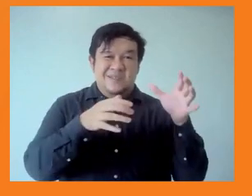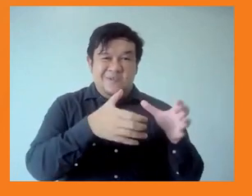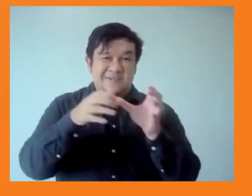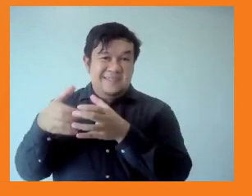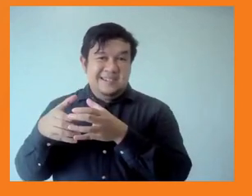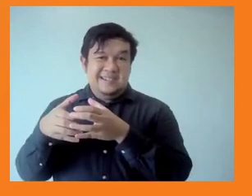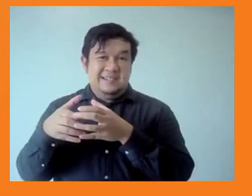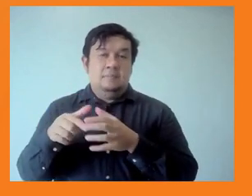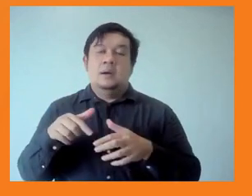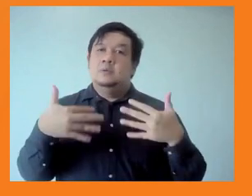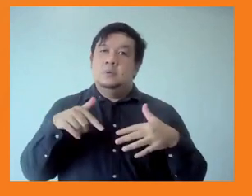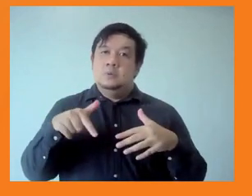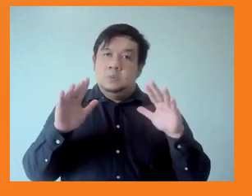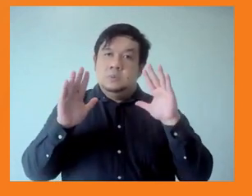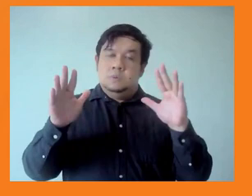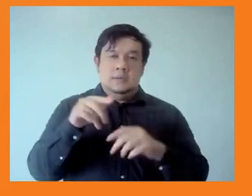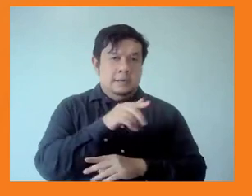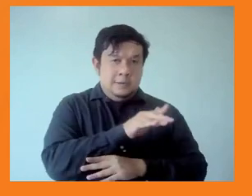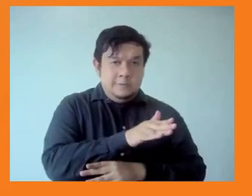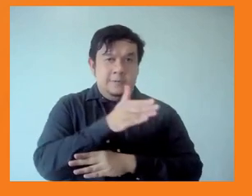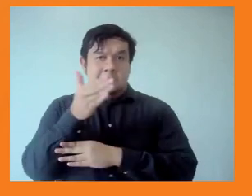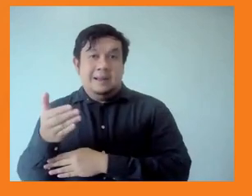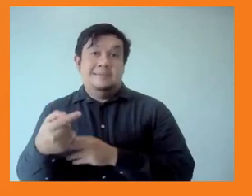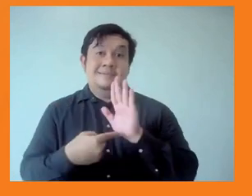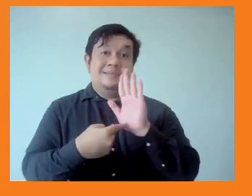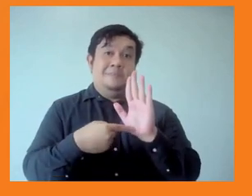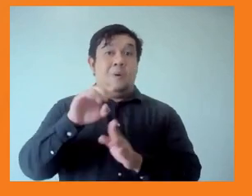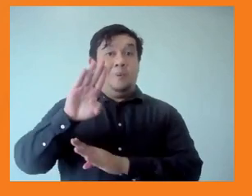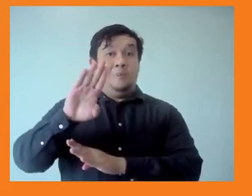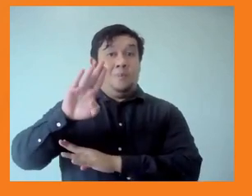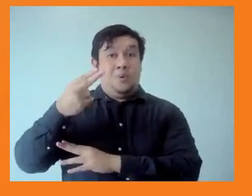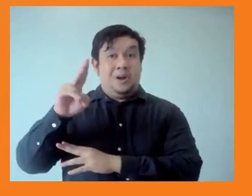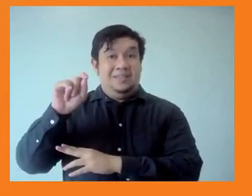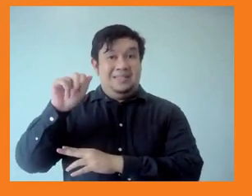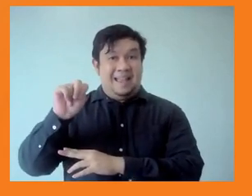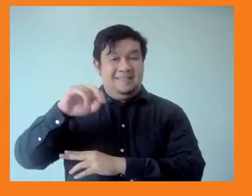Bhutan, Buenavatu and Indonesia that can show us the way. Next slide, please.